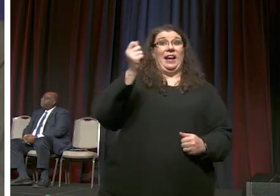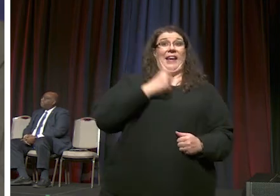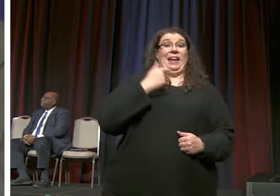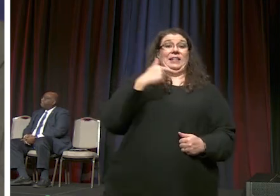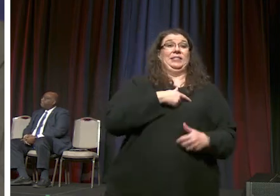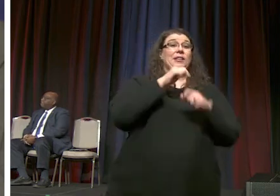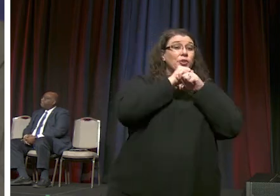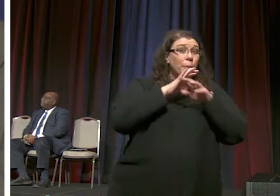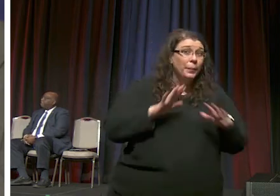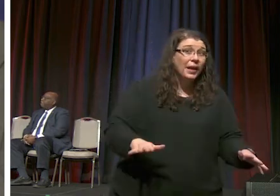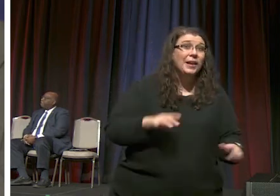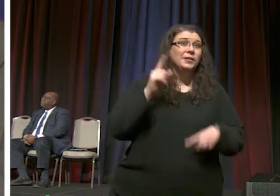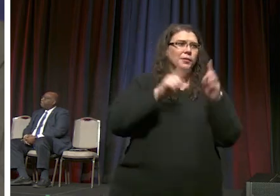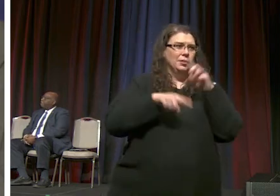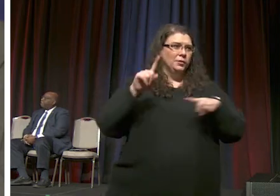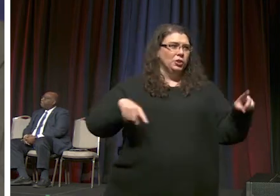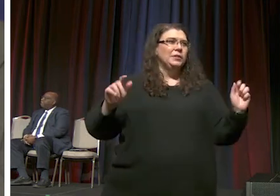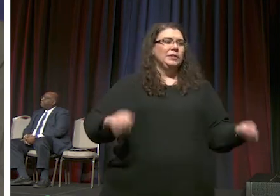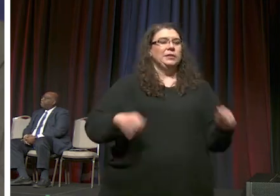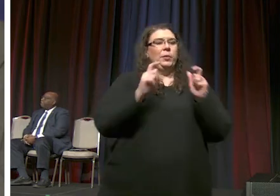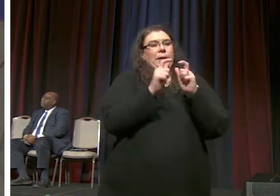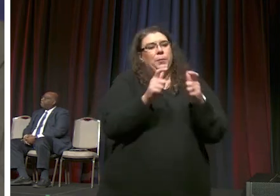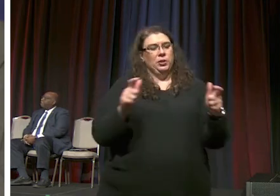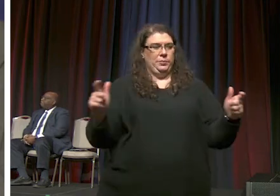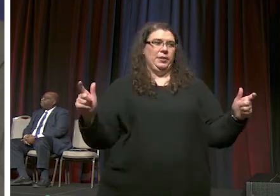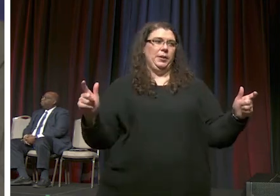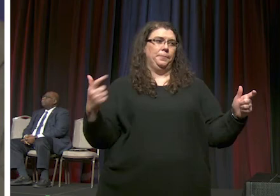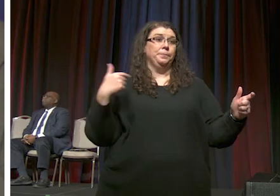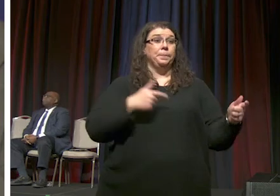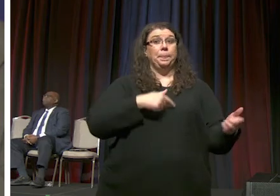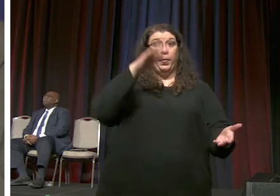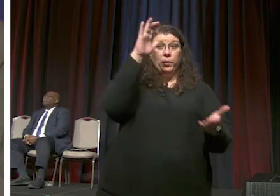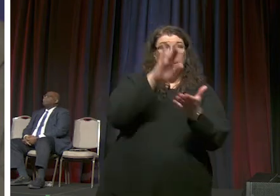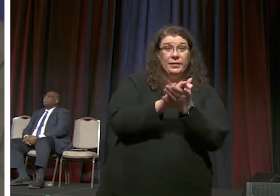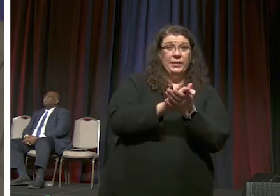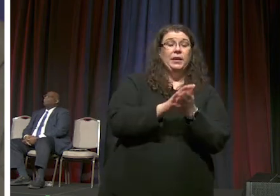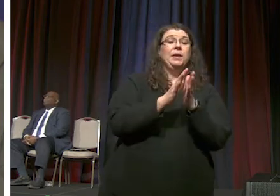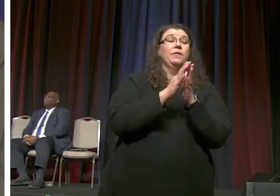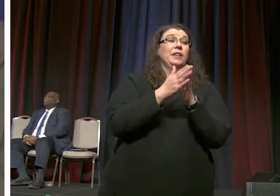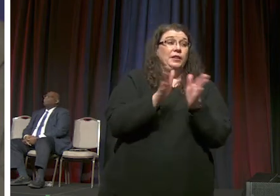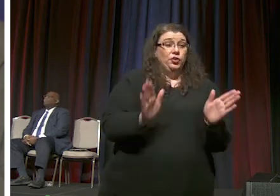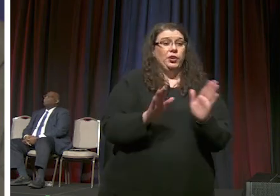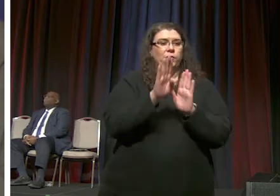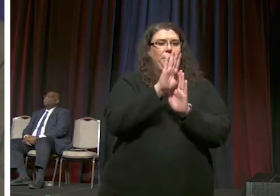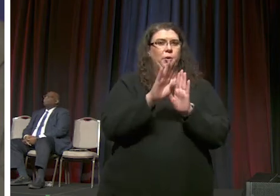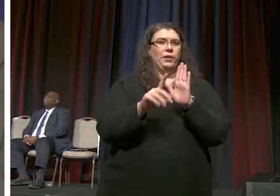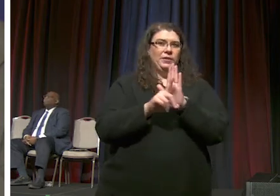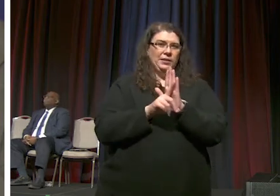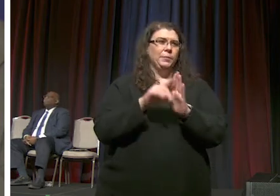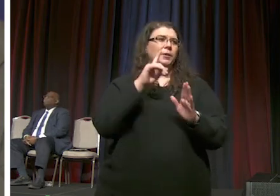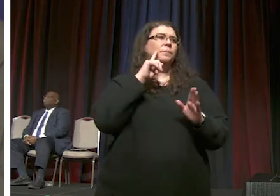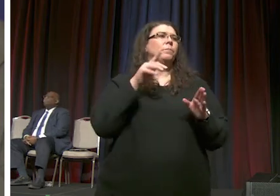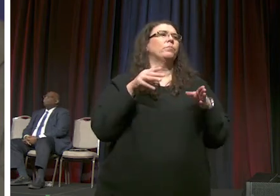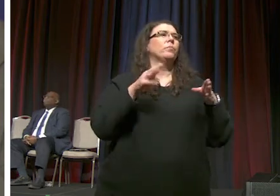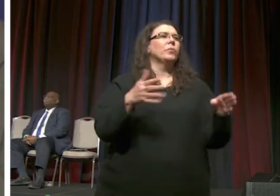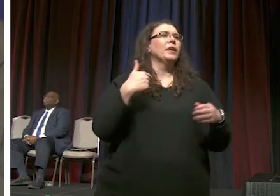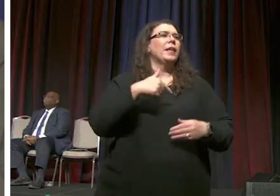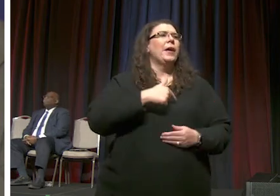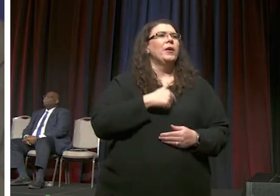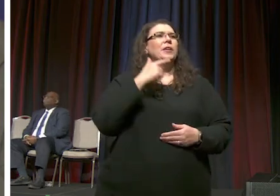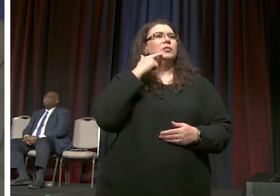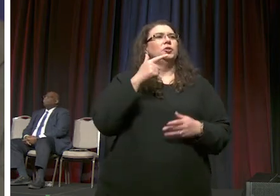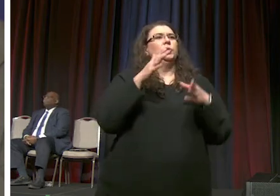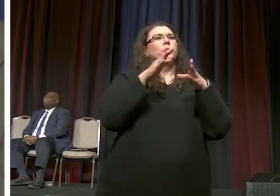bless the diversity so that it can multiply and so we believe that the general book of discipline will allow us to multiply the